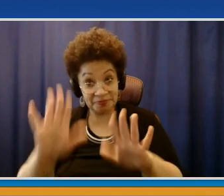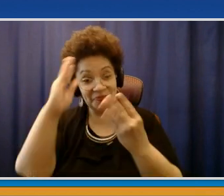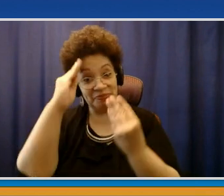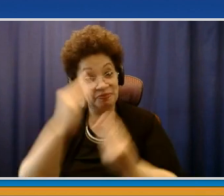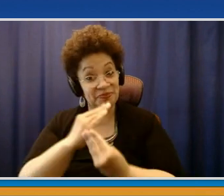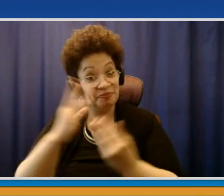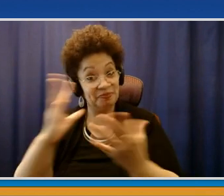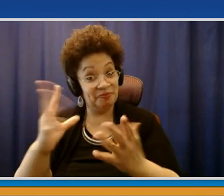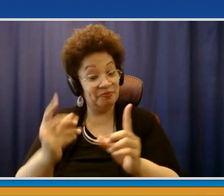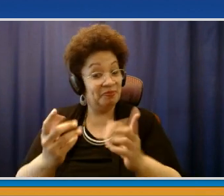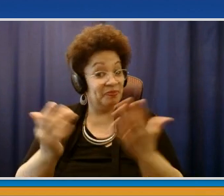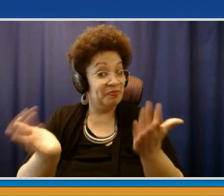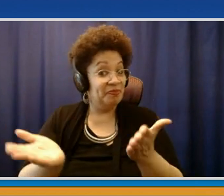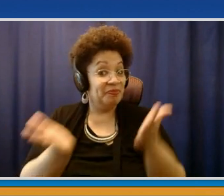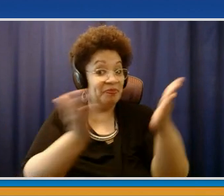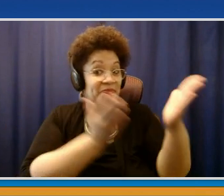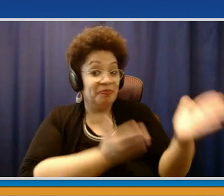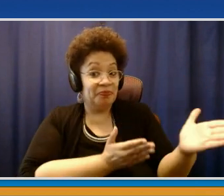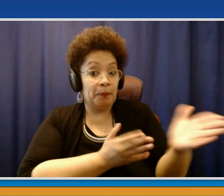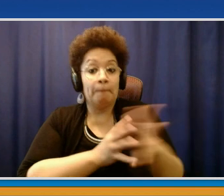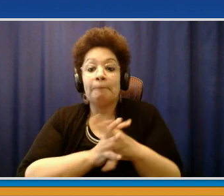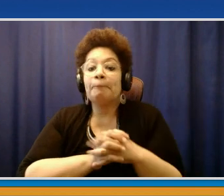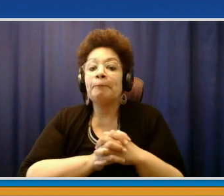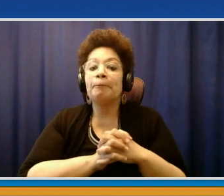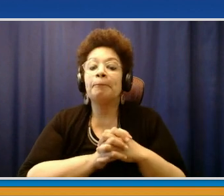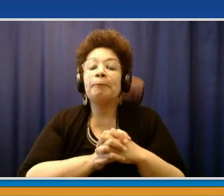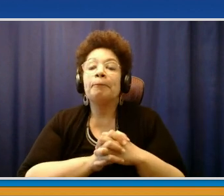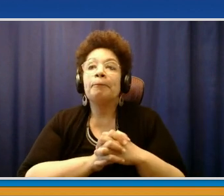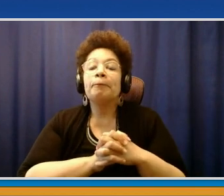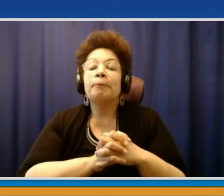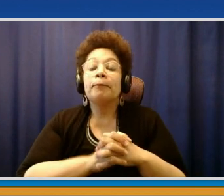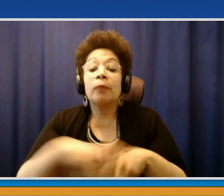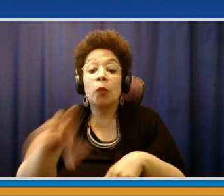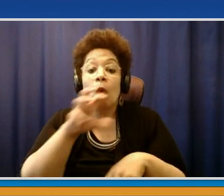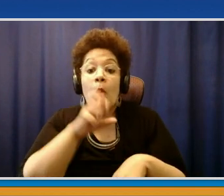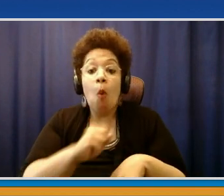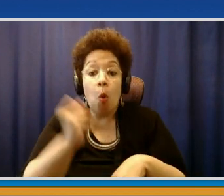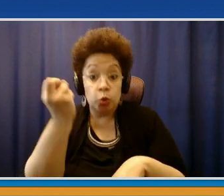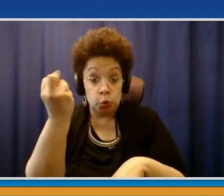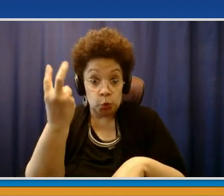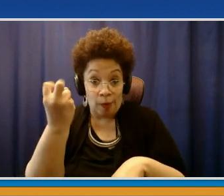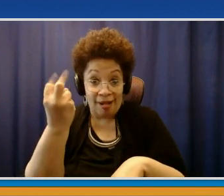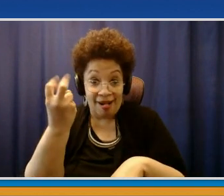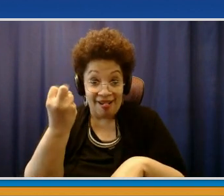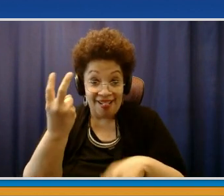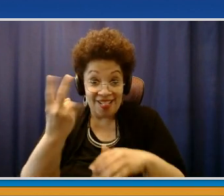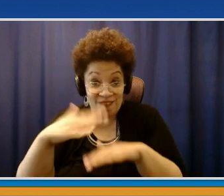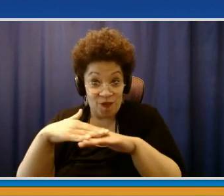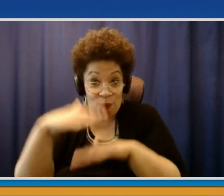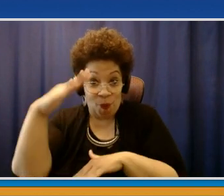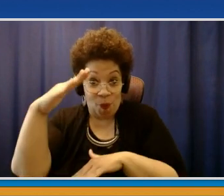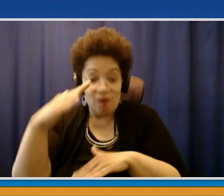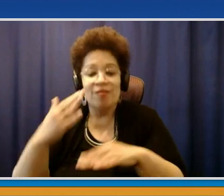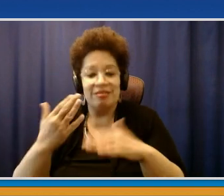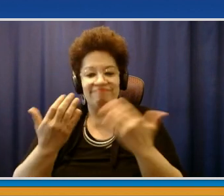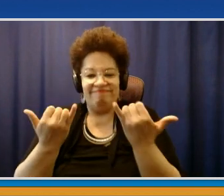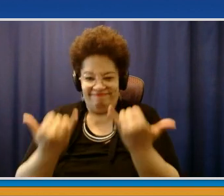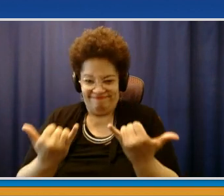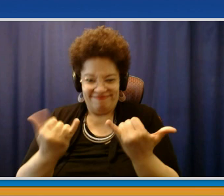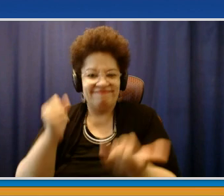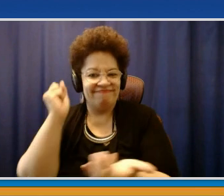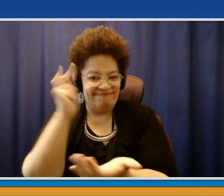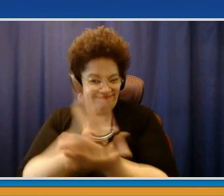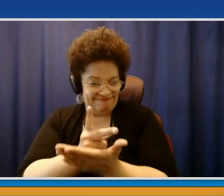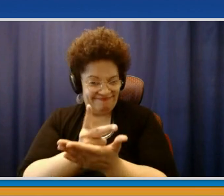Pfizer vaccine. And so at the county center where they're administering Pfizer vaccines, 12 years of age and older are authorized by